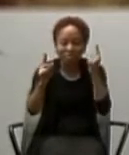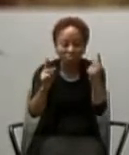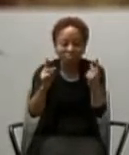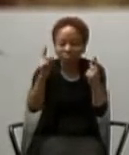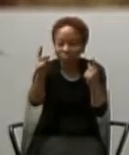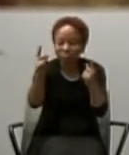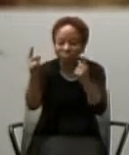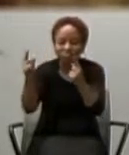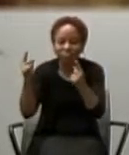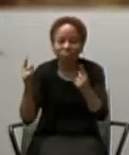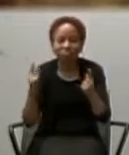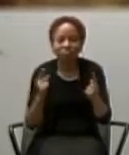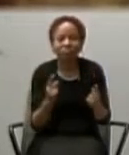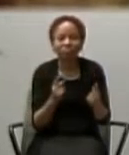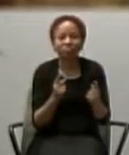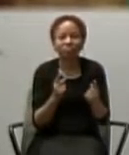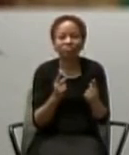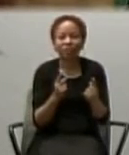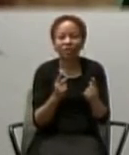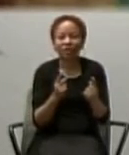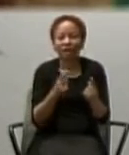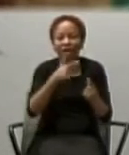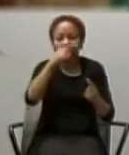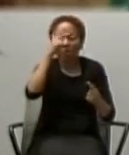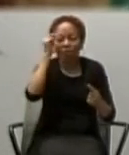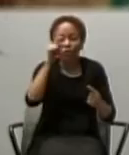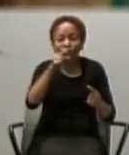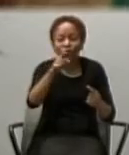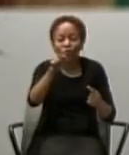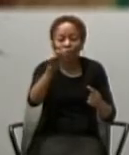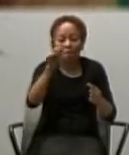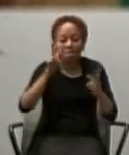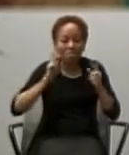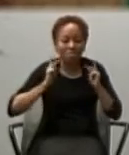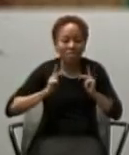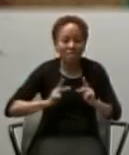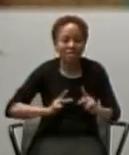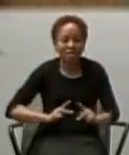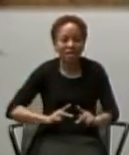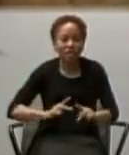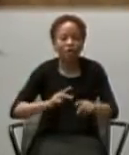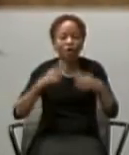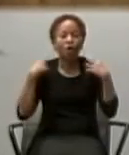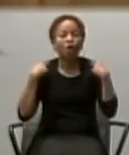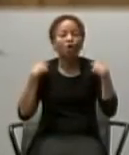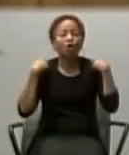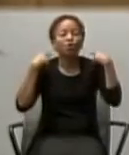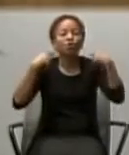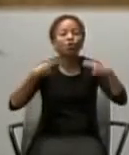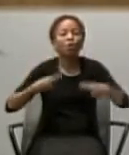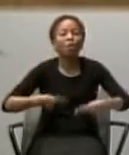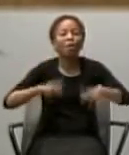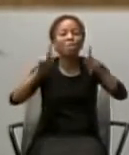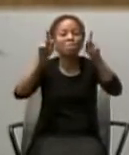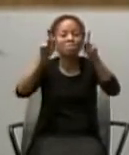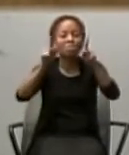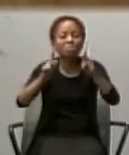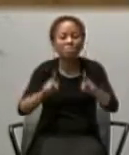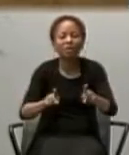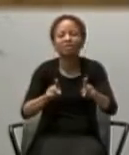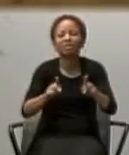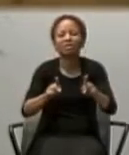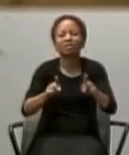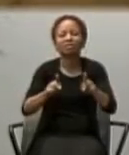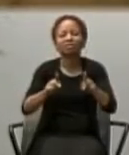because you are, a human being, stands, stands, before, the offer, of